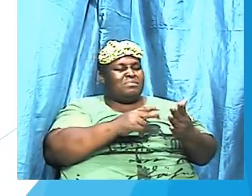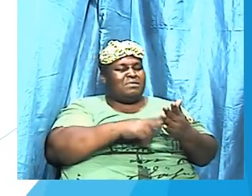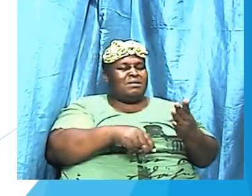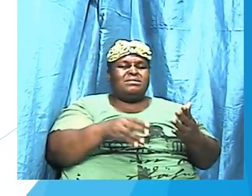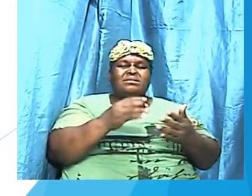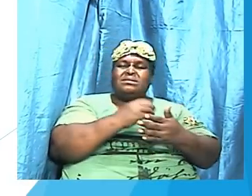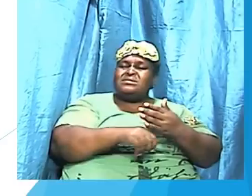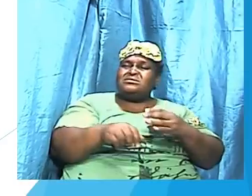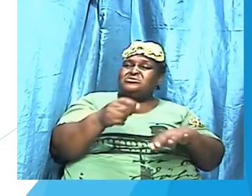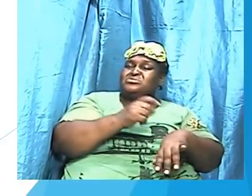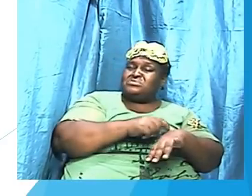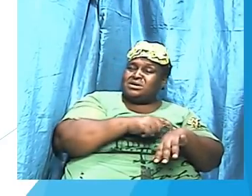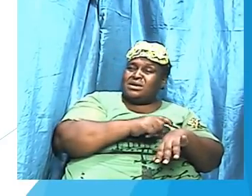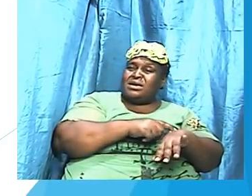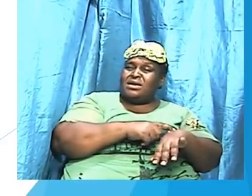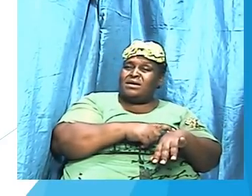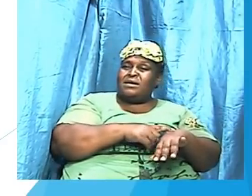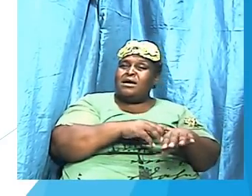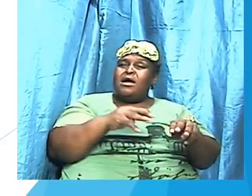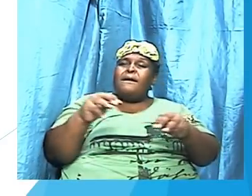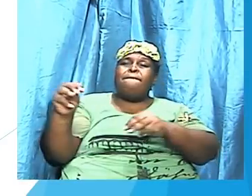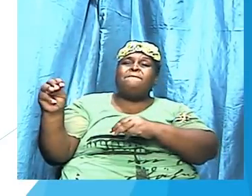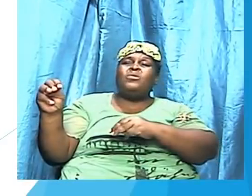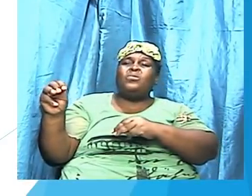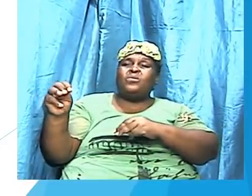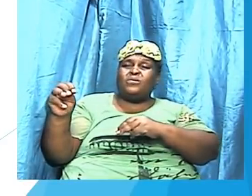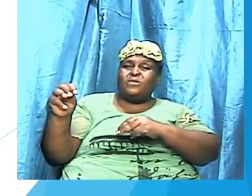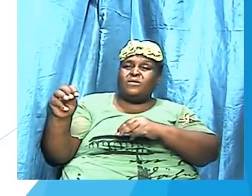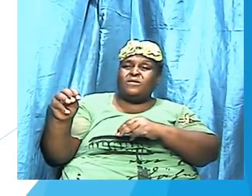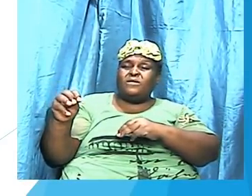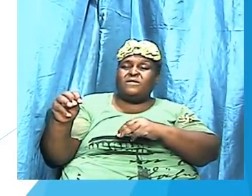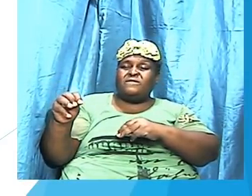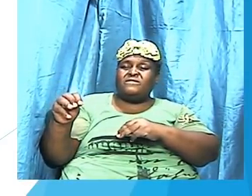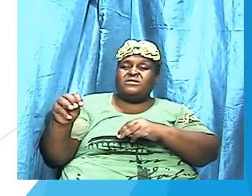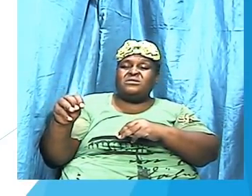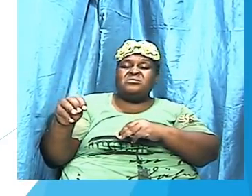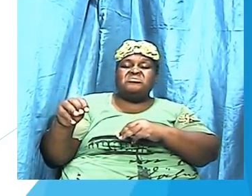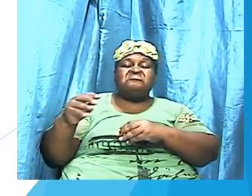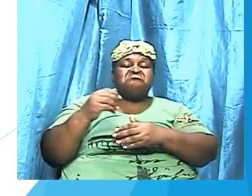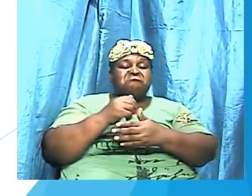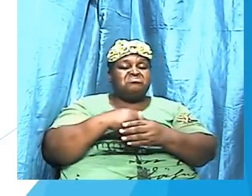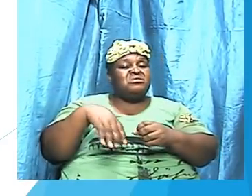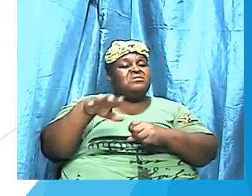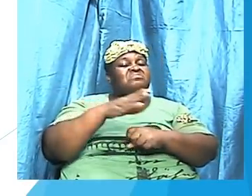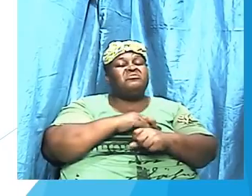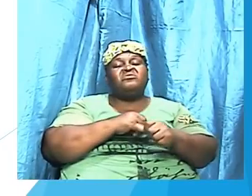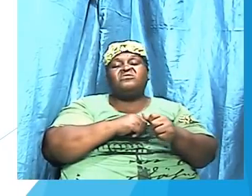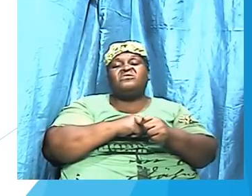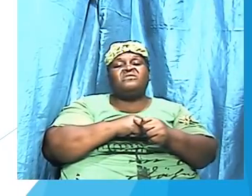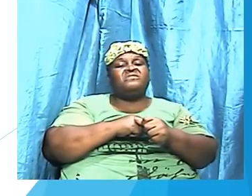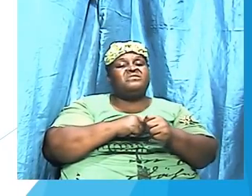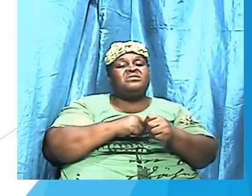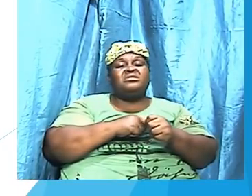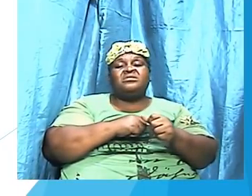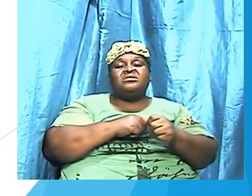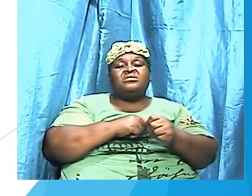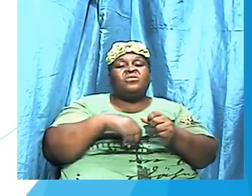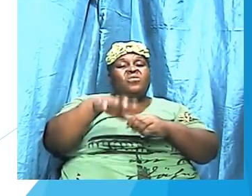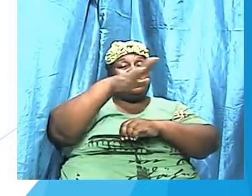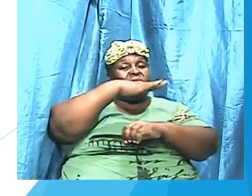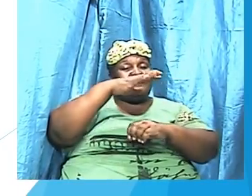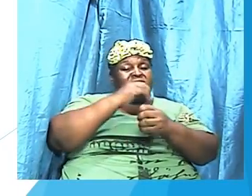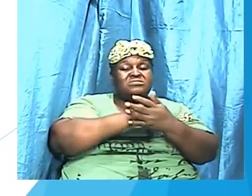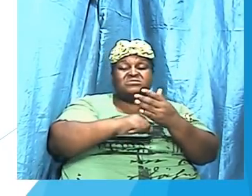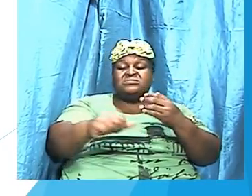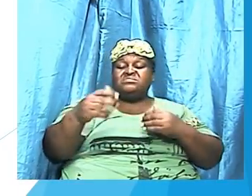Sometimes we move over some things that we really ought not to move over. And